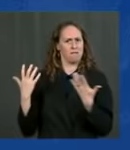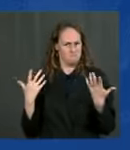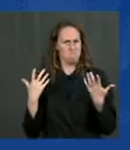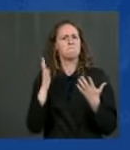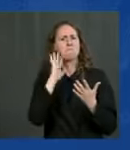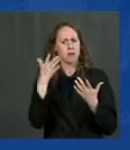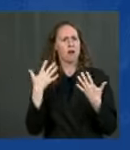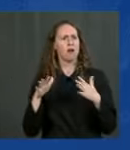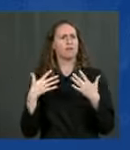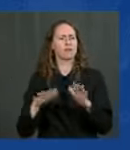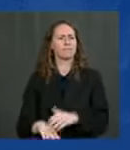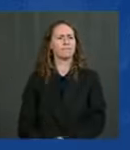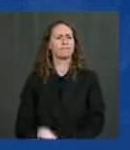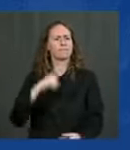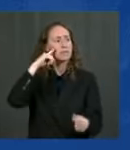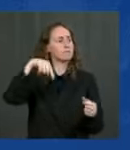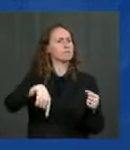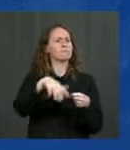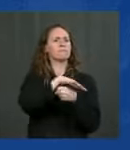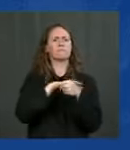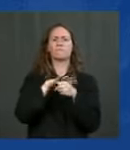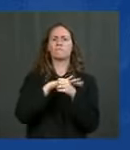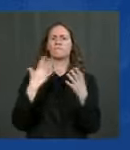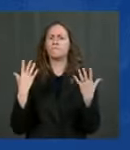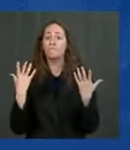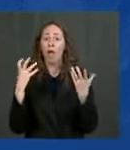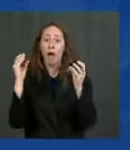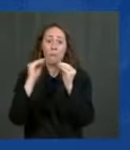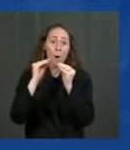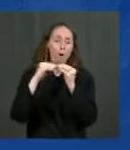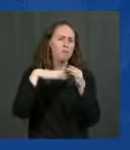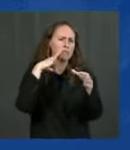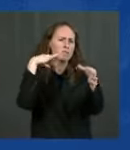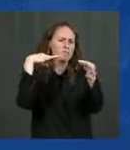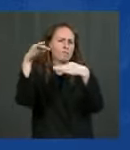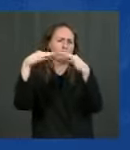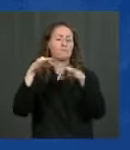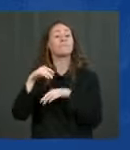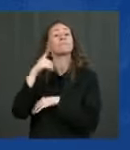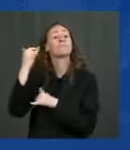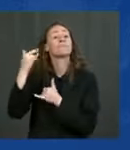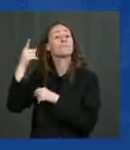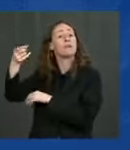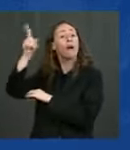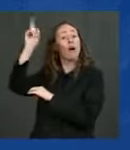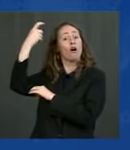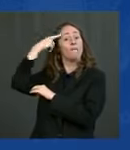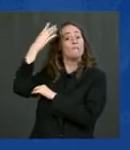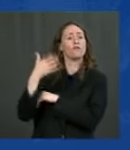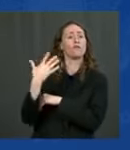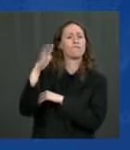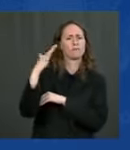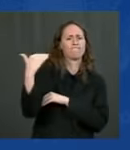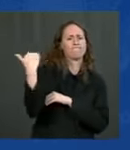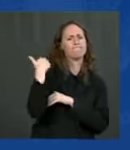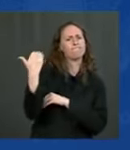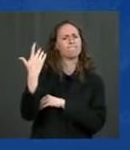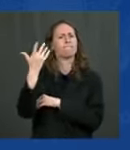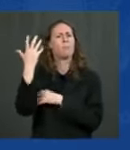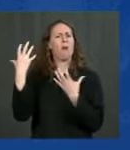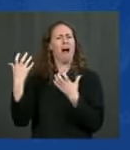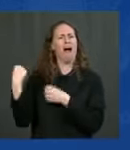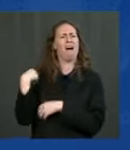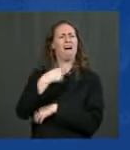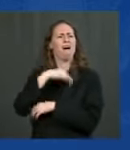happen and secondly as the governor's request theme is helping with what fancy phrase transitional shelter in the